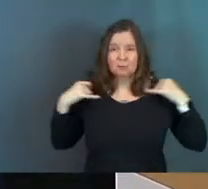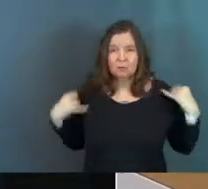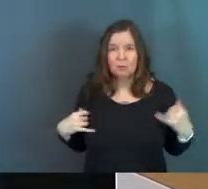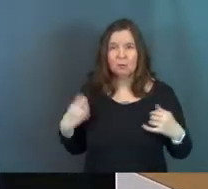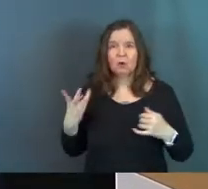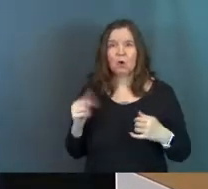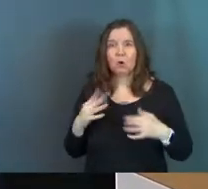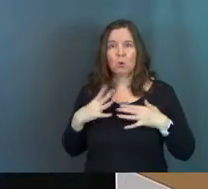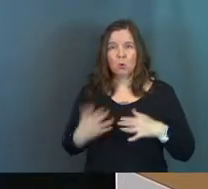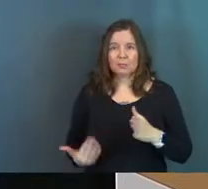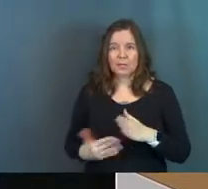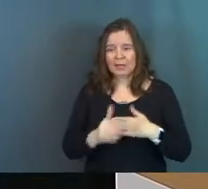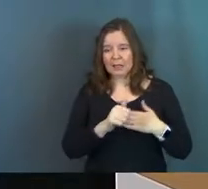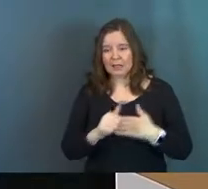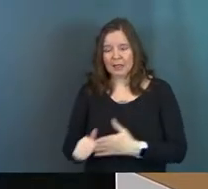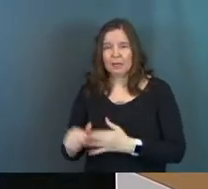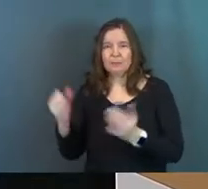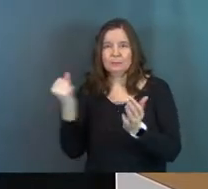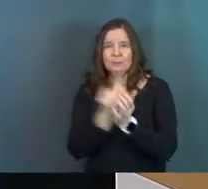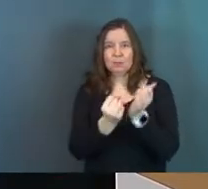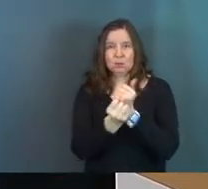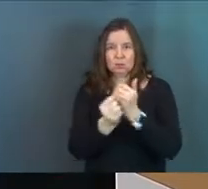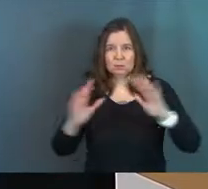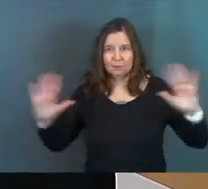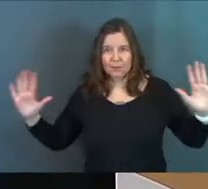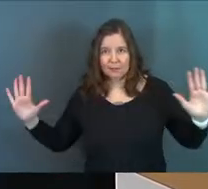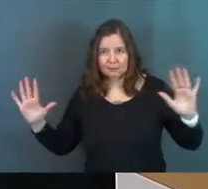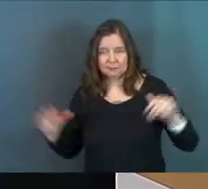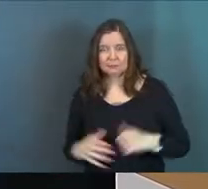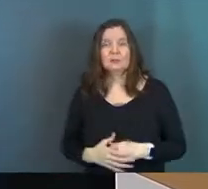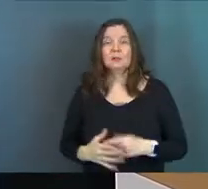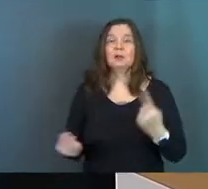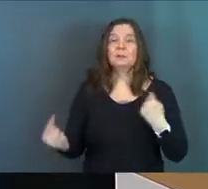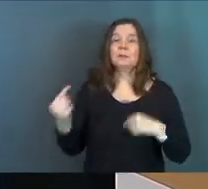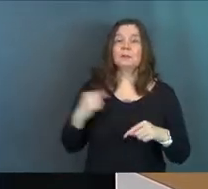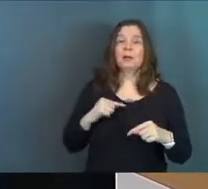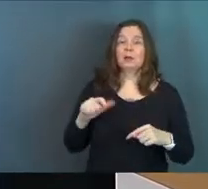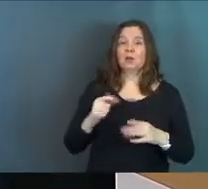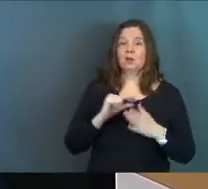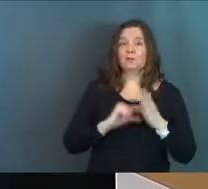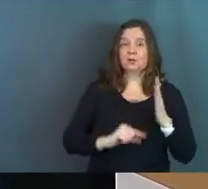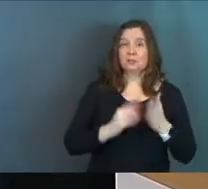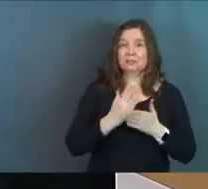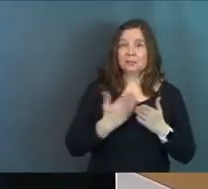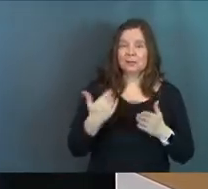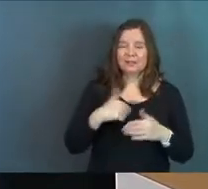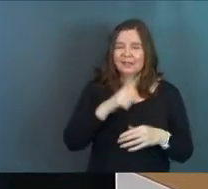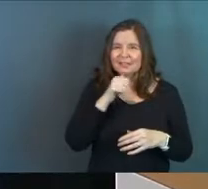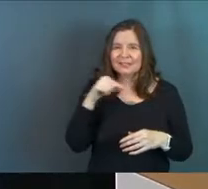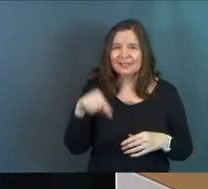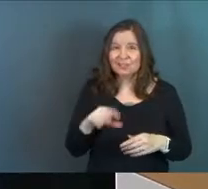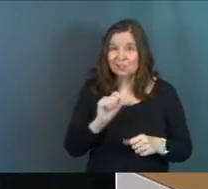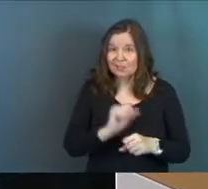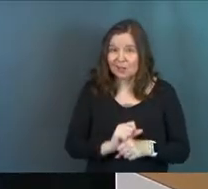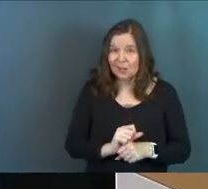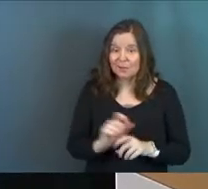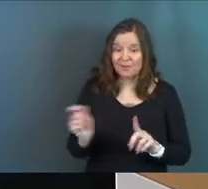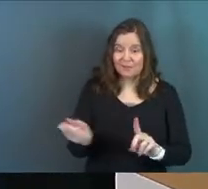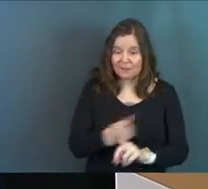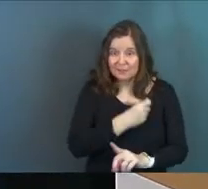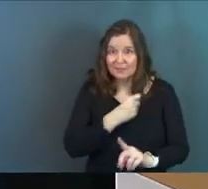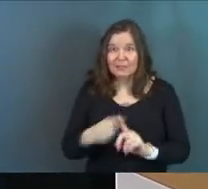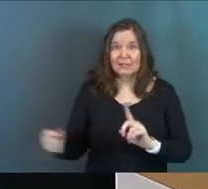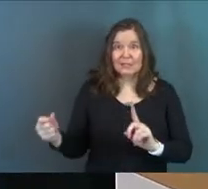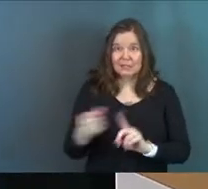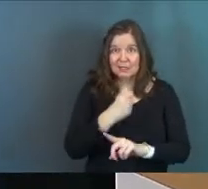his own clothes on him again and they led him away to be crucified. But back to the other verse and the, the section before, they don't, this, this job of beating